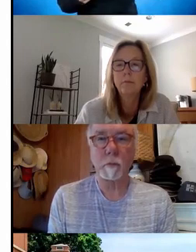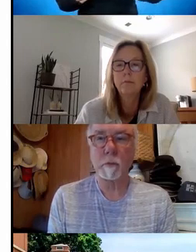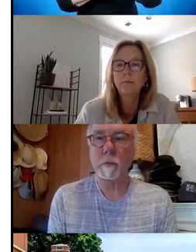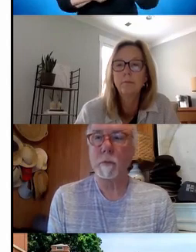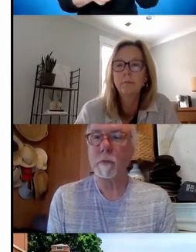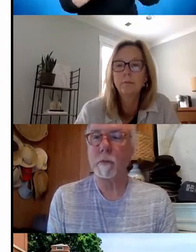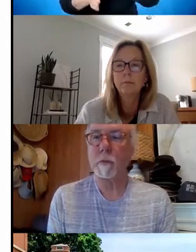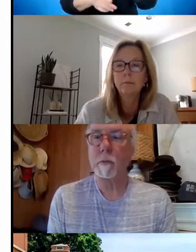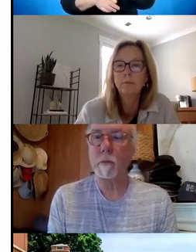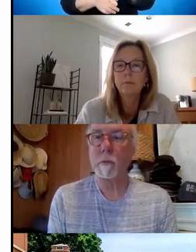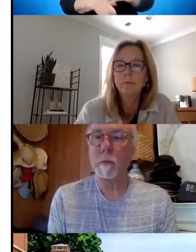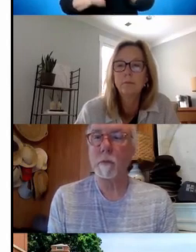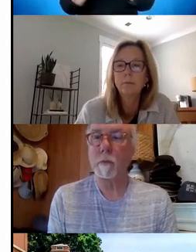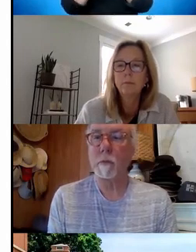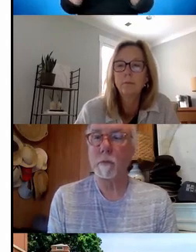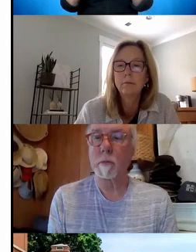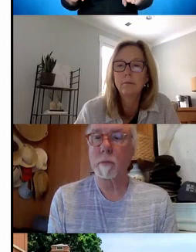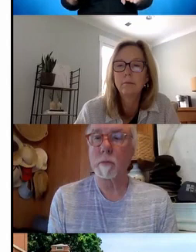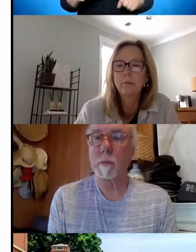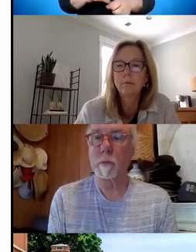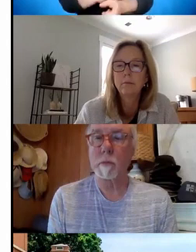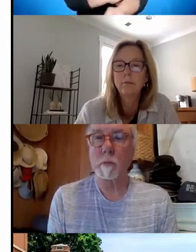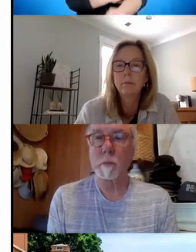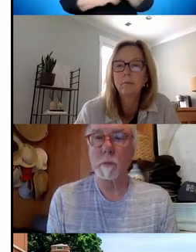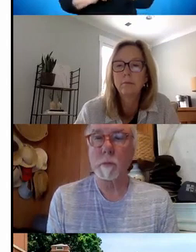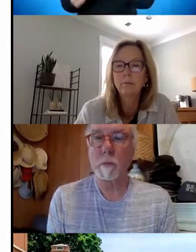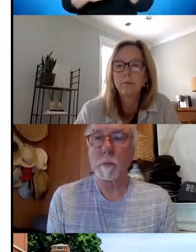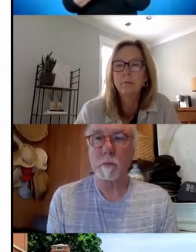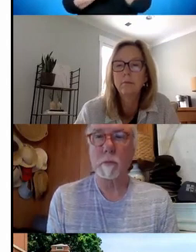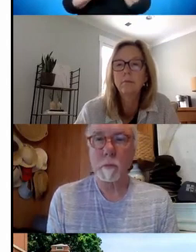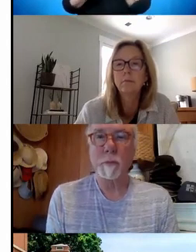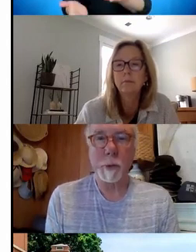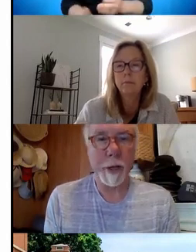meetings. And hopefully, the information is out there for them to get.